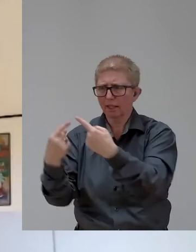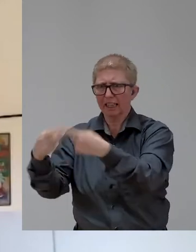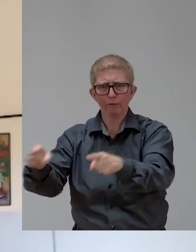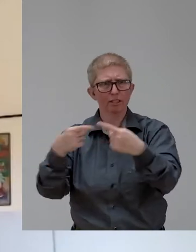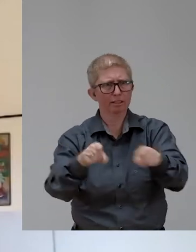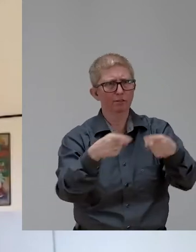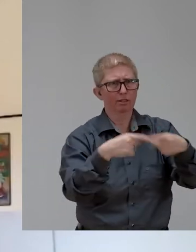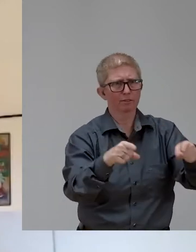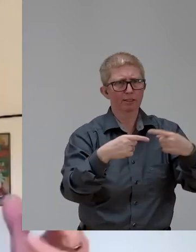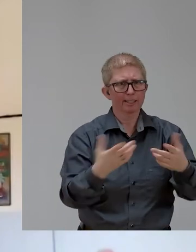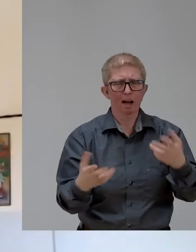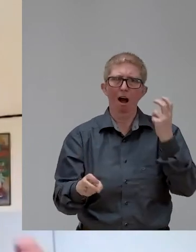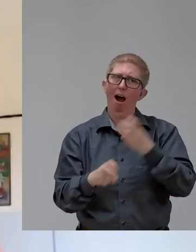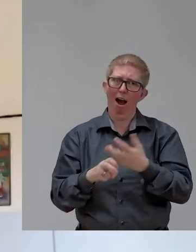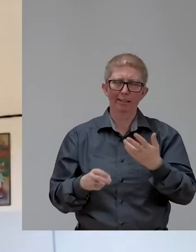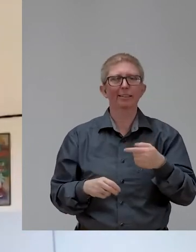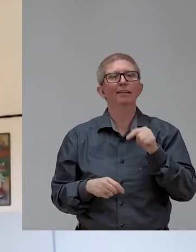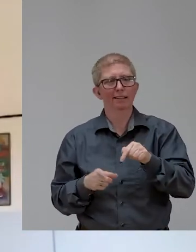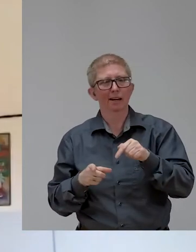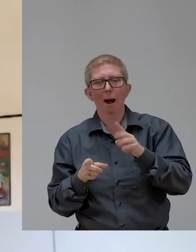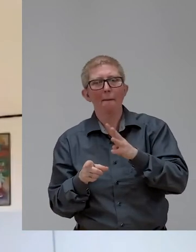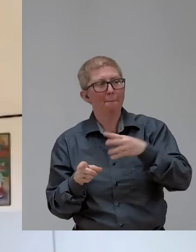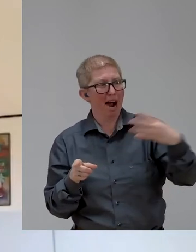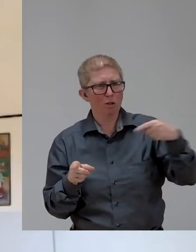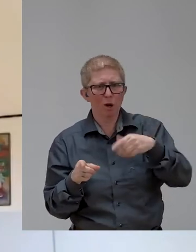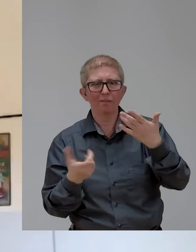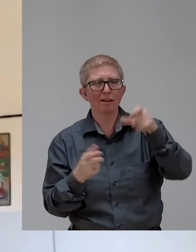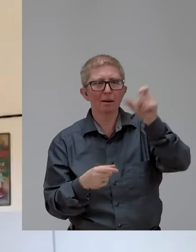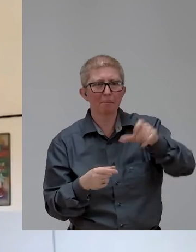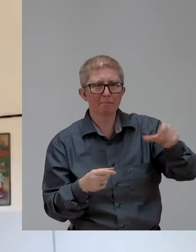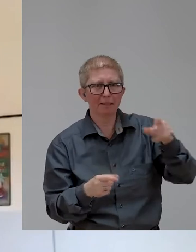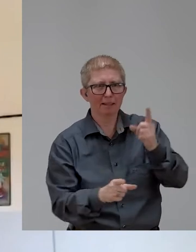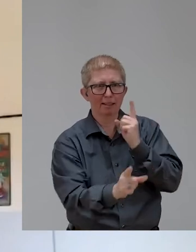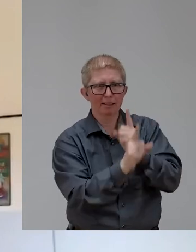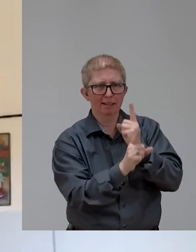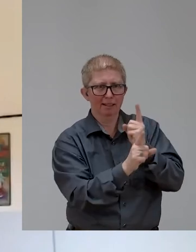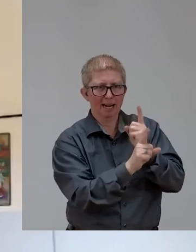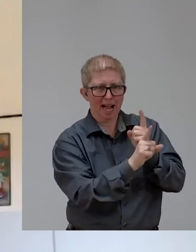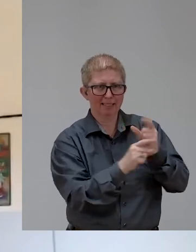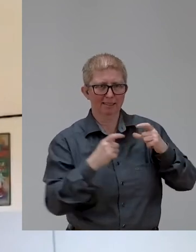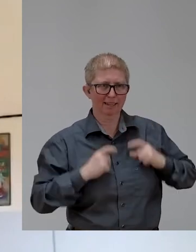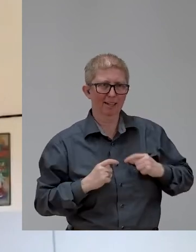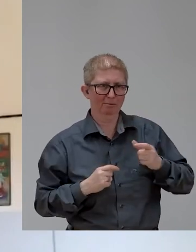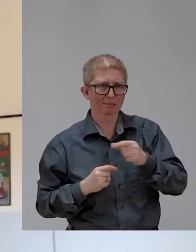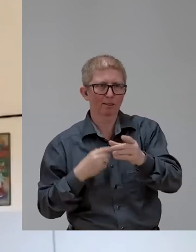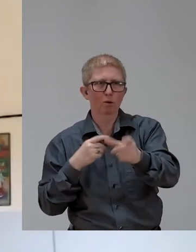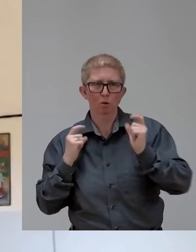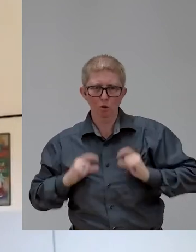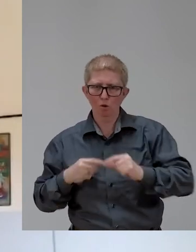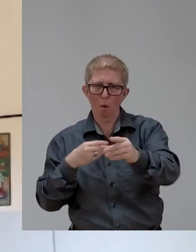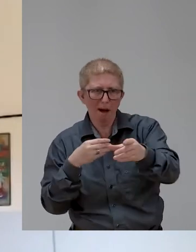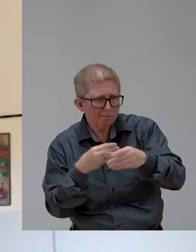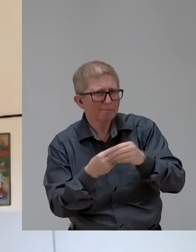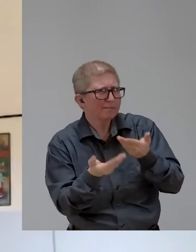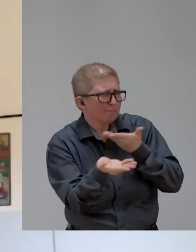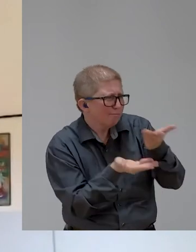can potentially have across banking, retail, health, education, the opportunity is massive. But even a company like Microsoft perhaps lacked